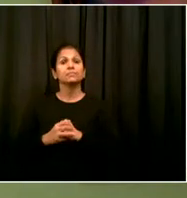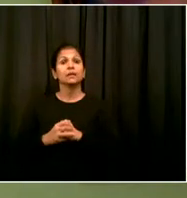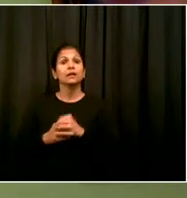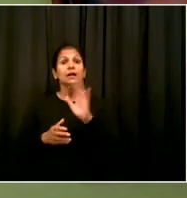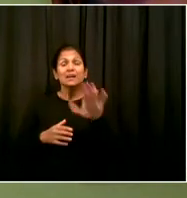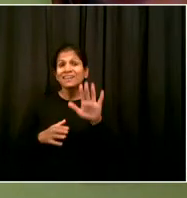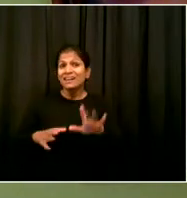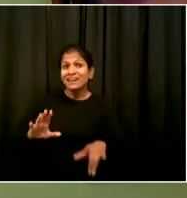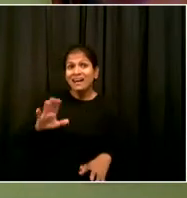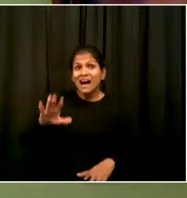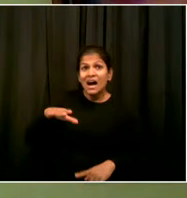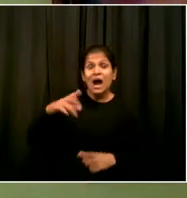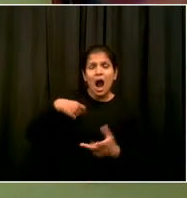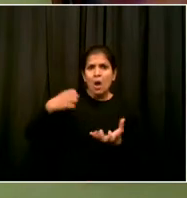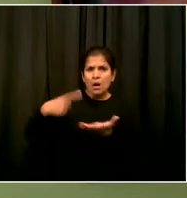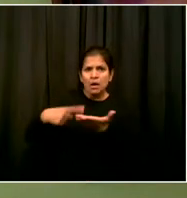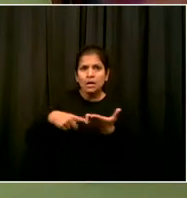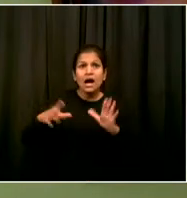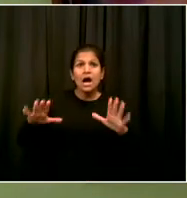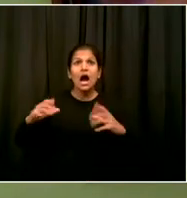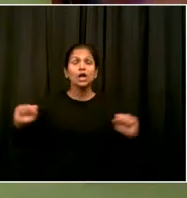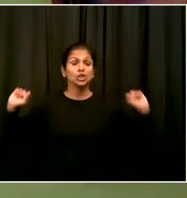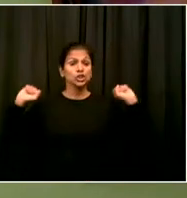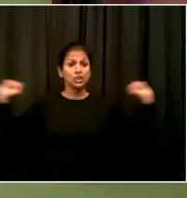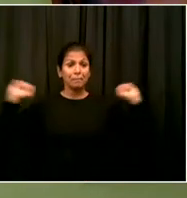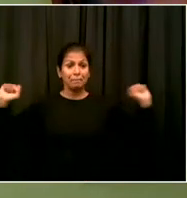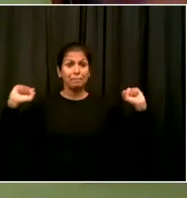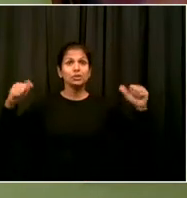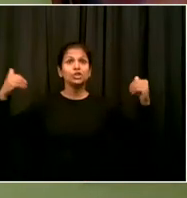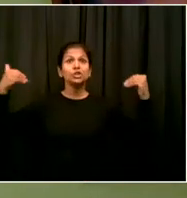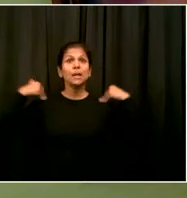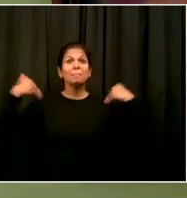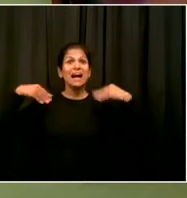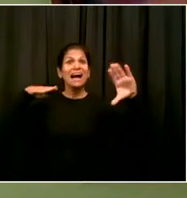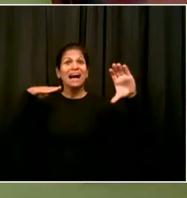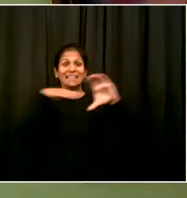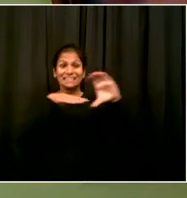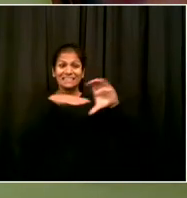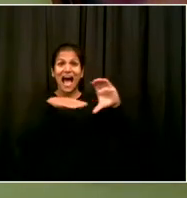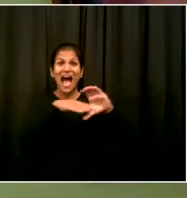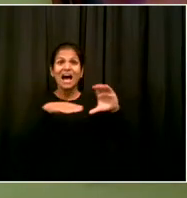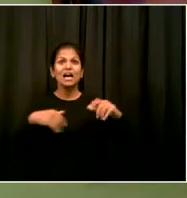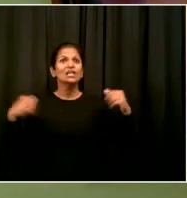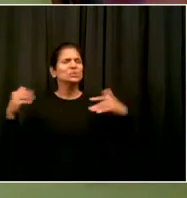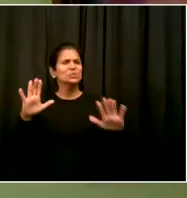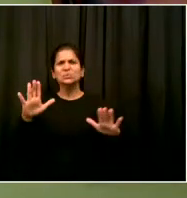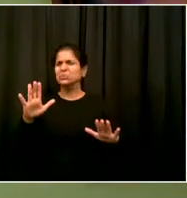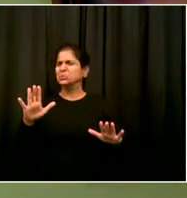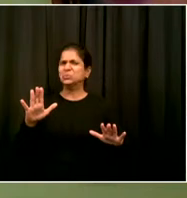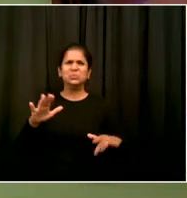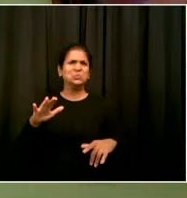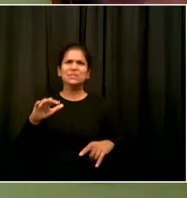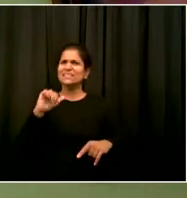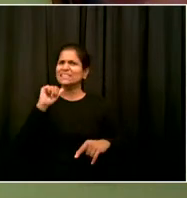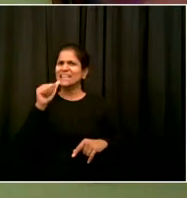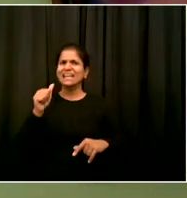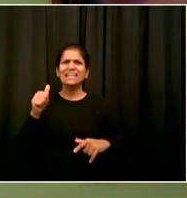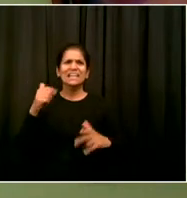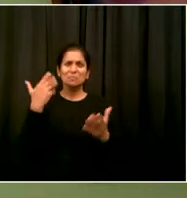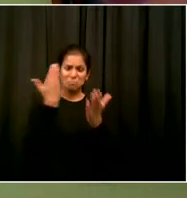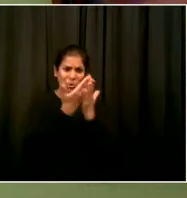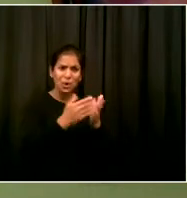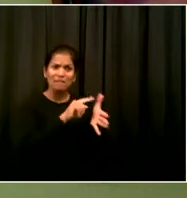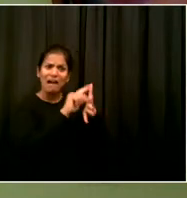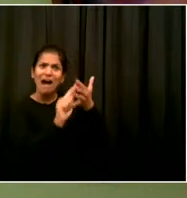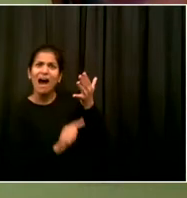outbreaks that have been well documented in other parts of the world. Most recently, there was a large outbreak associated with a group fitness